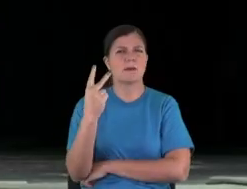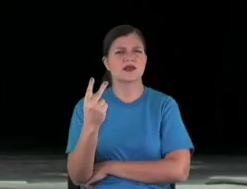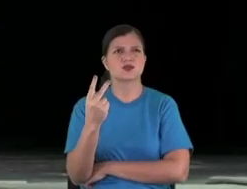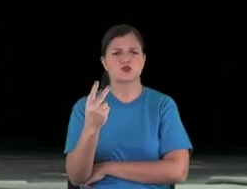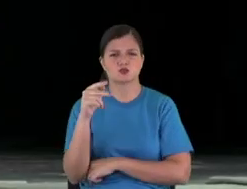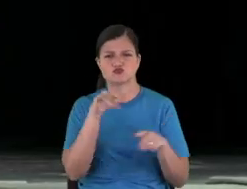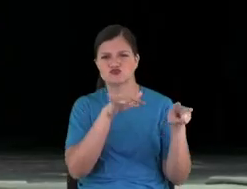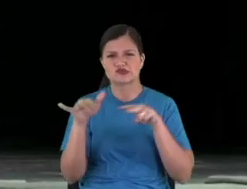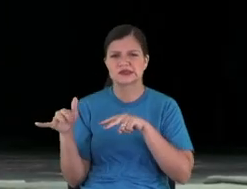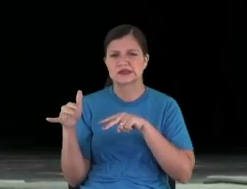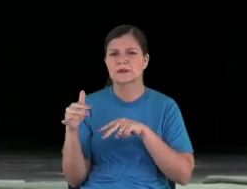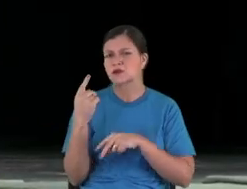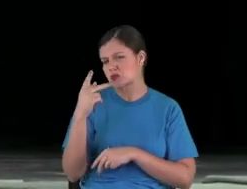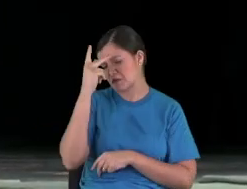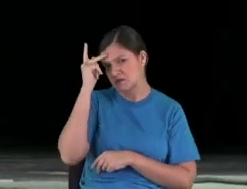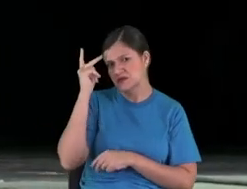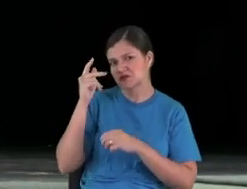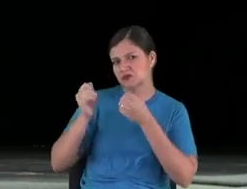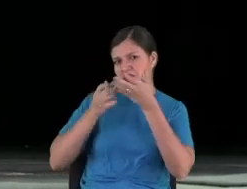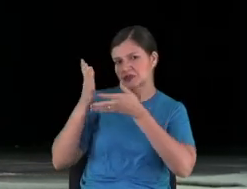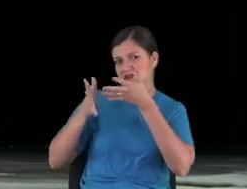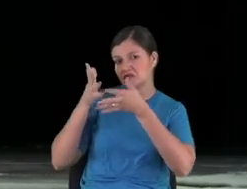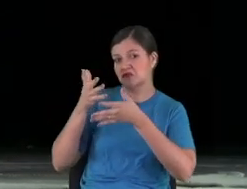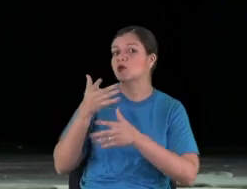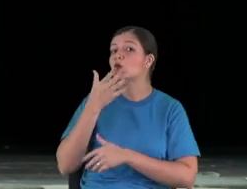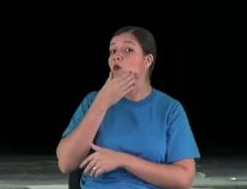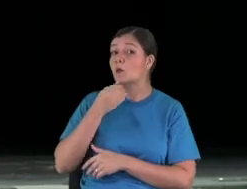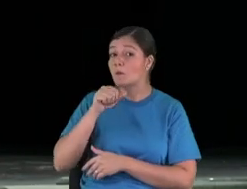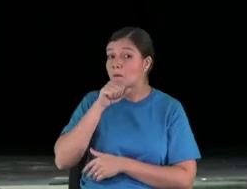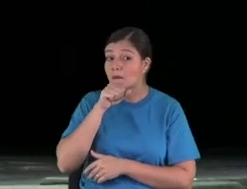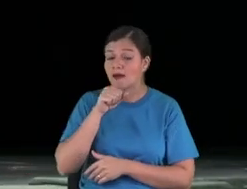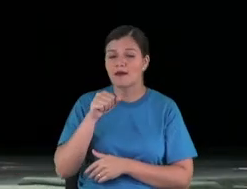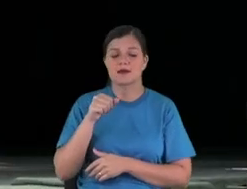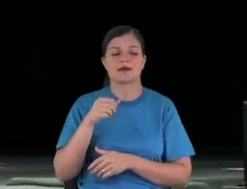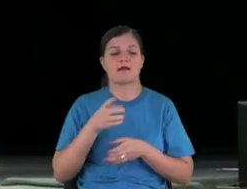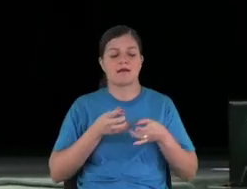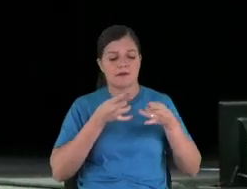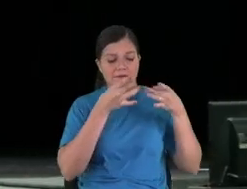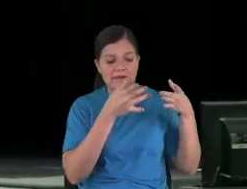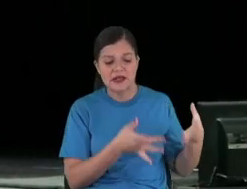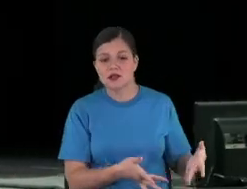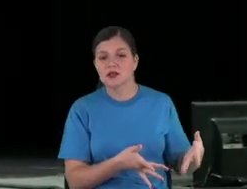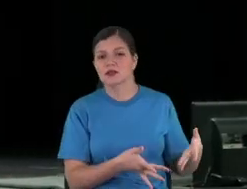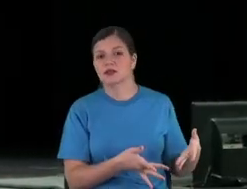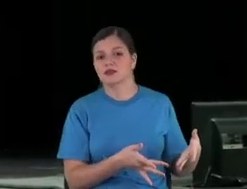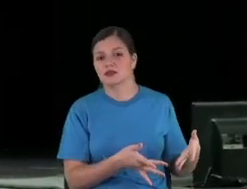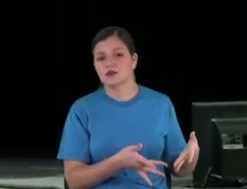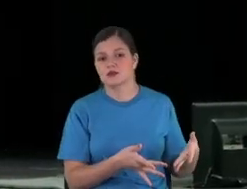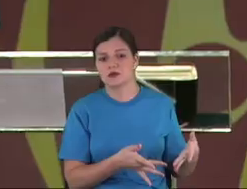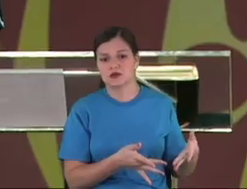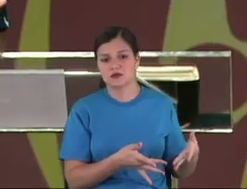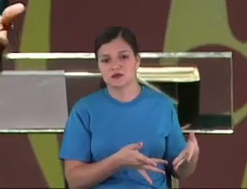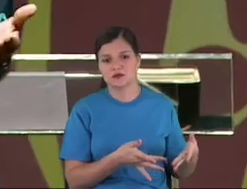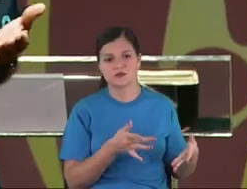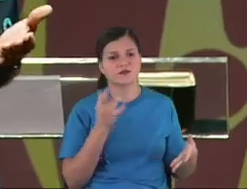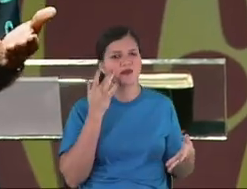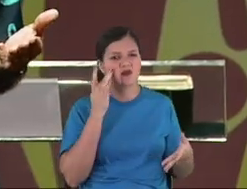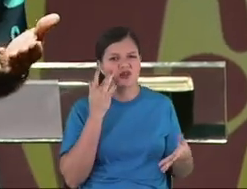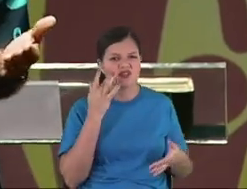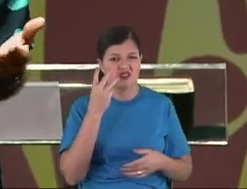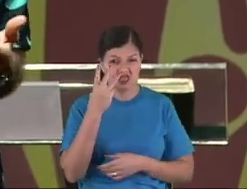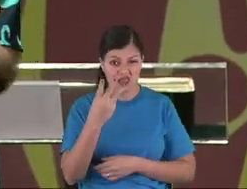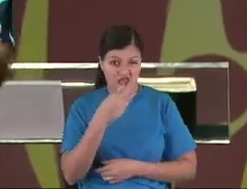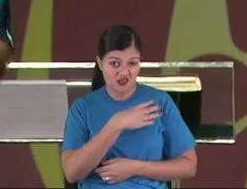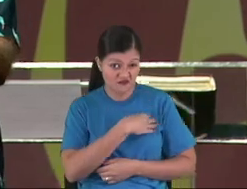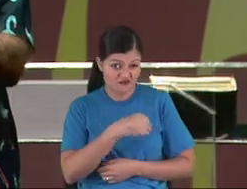the biological father just left them. Three kids.